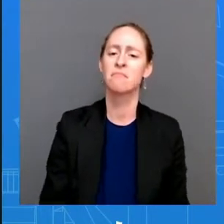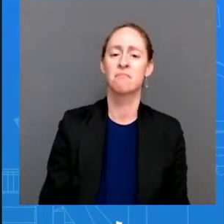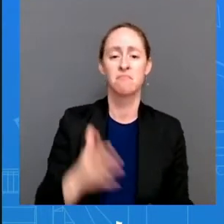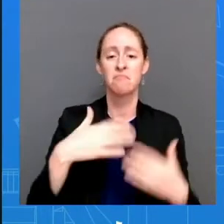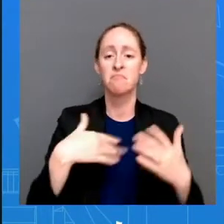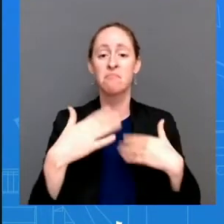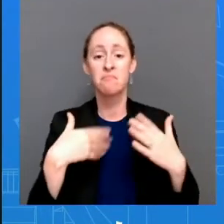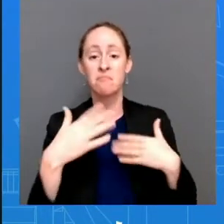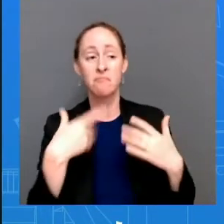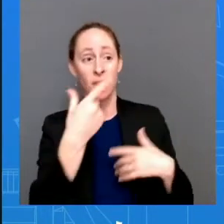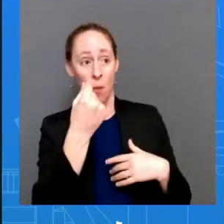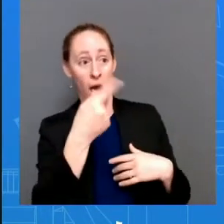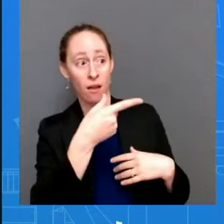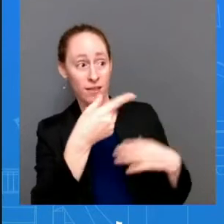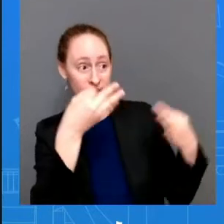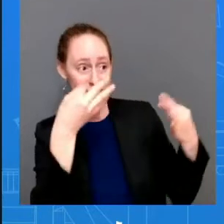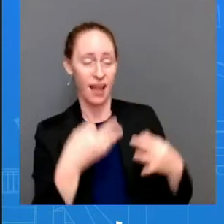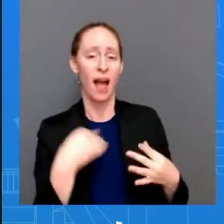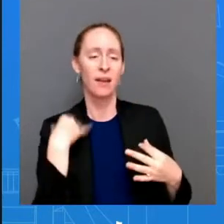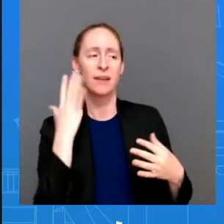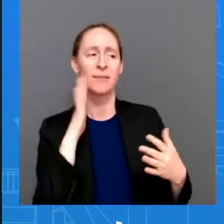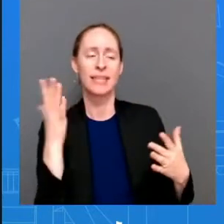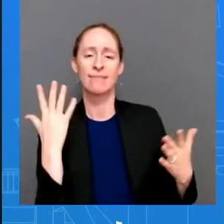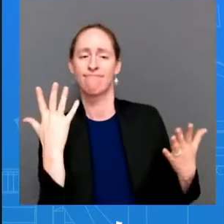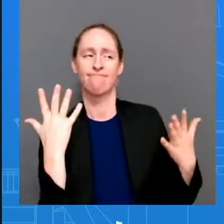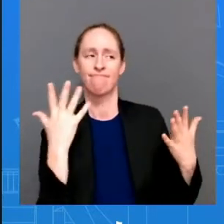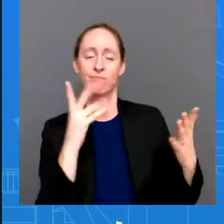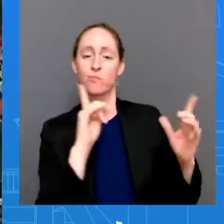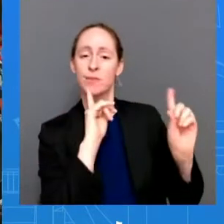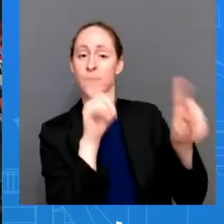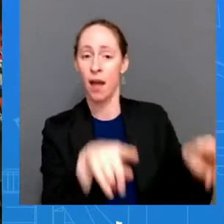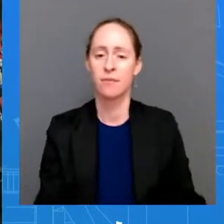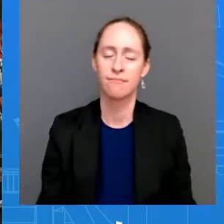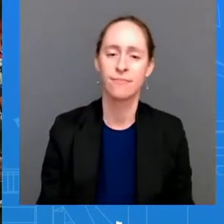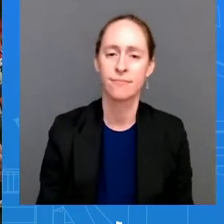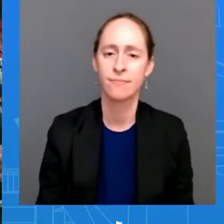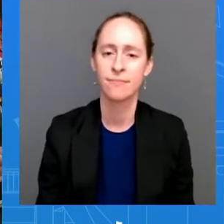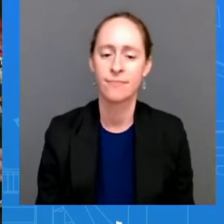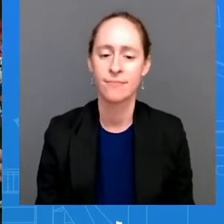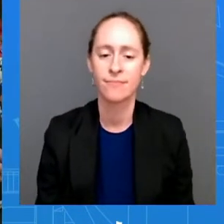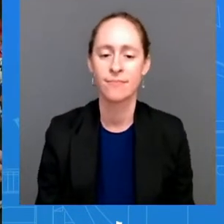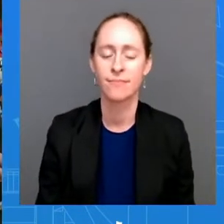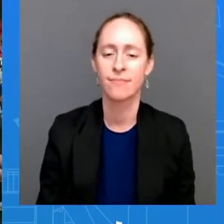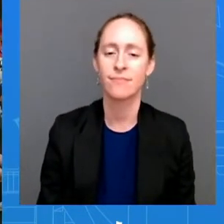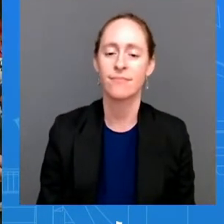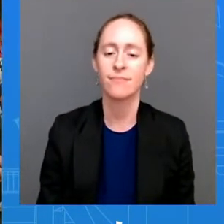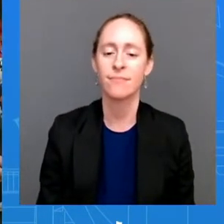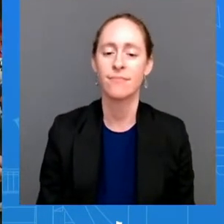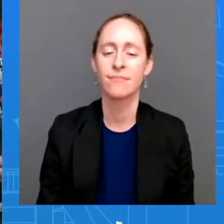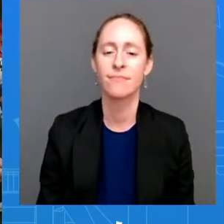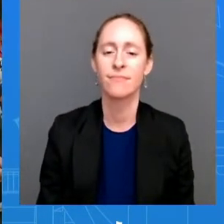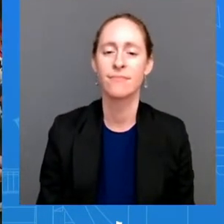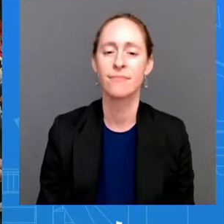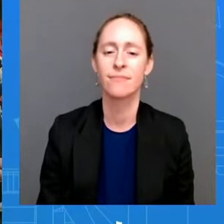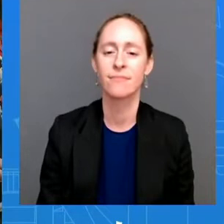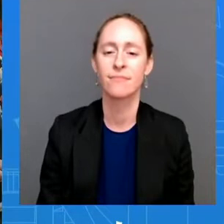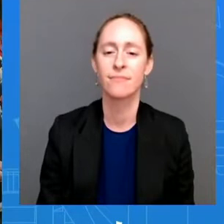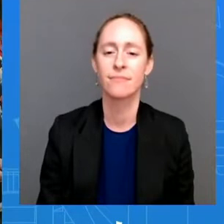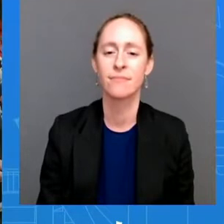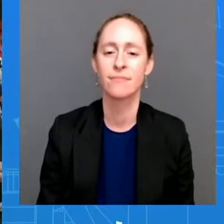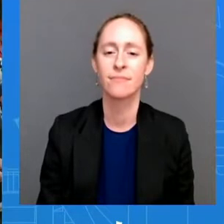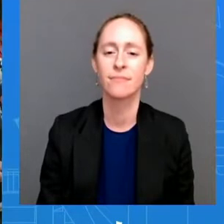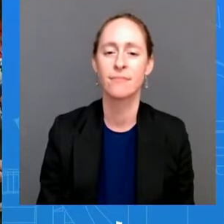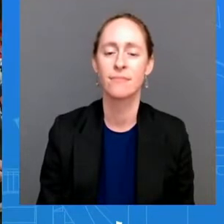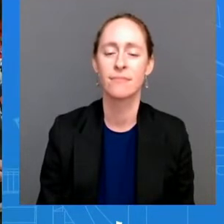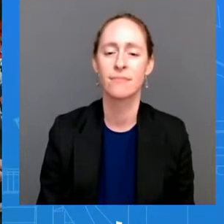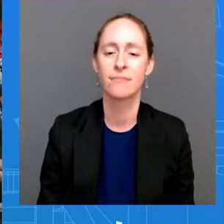we're to be so we're now some six weeks out from the supreme corps ruling on abortion and this eo seems to be